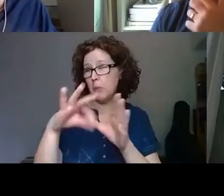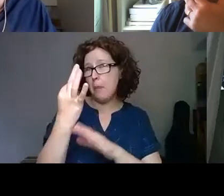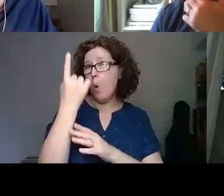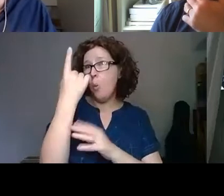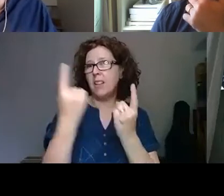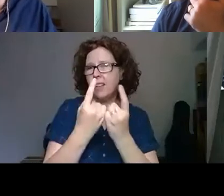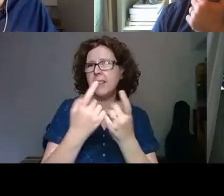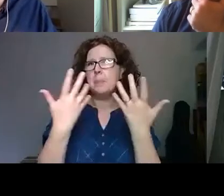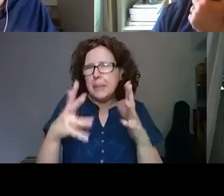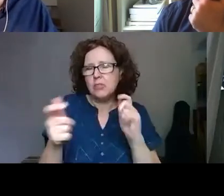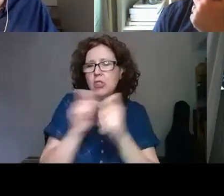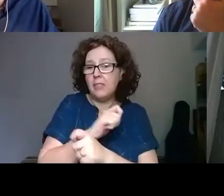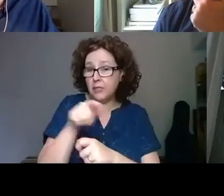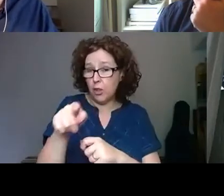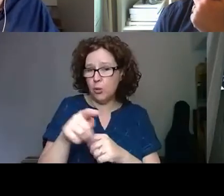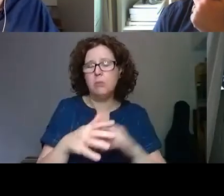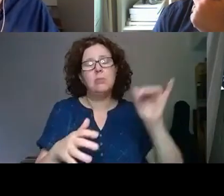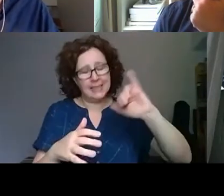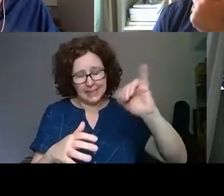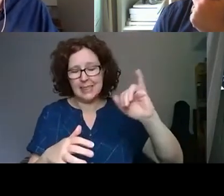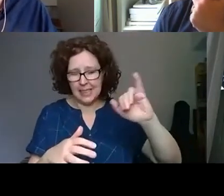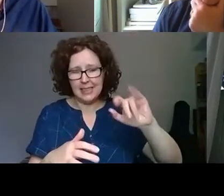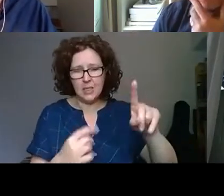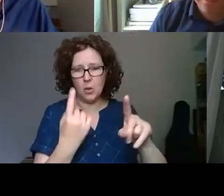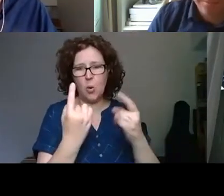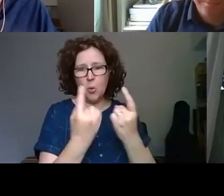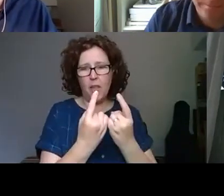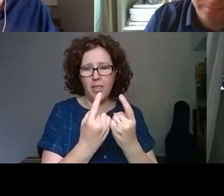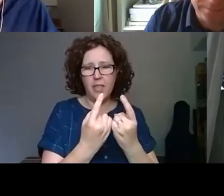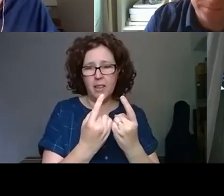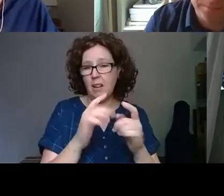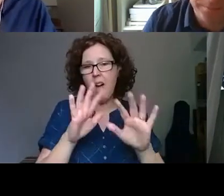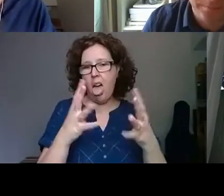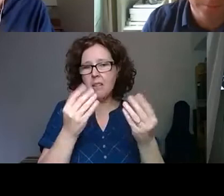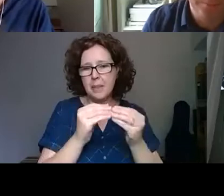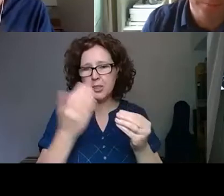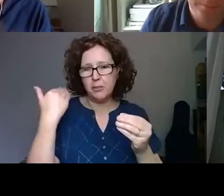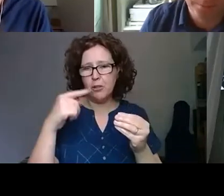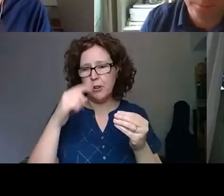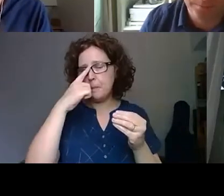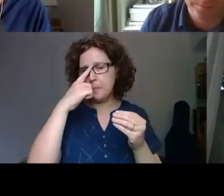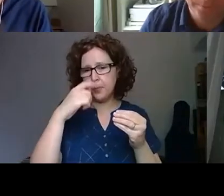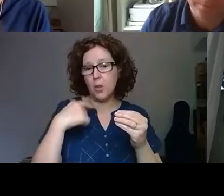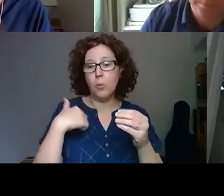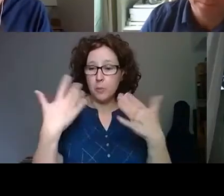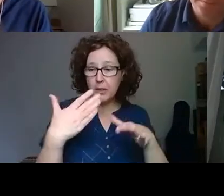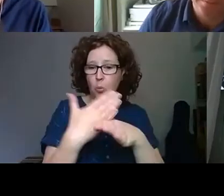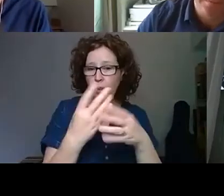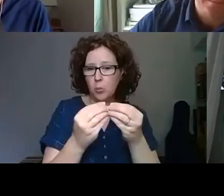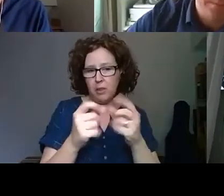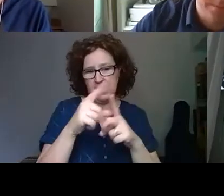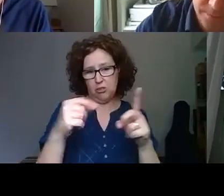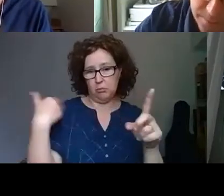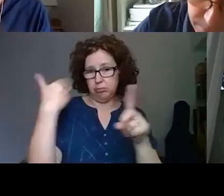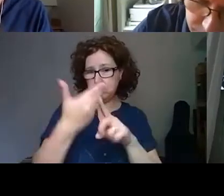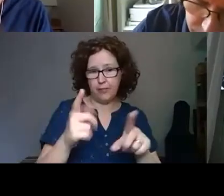Irini, you first maybe. Yes. So one thing that I didn't mention before is that although we've been working with digital all this time,